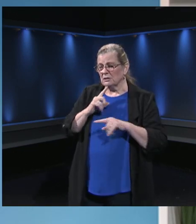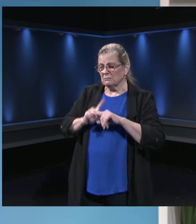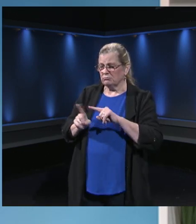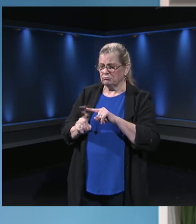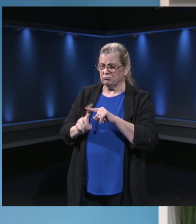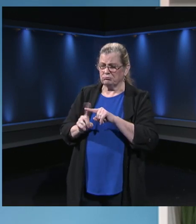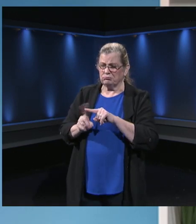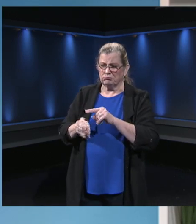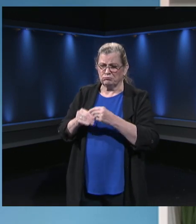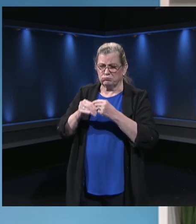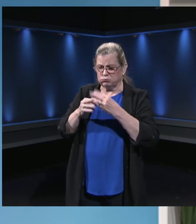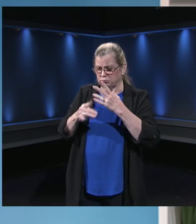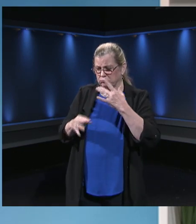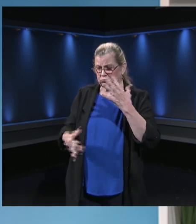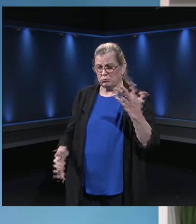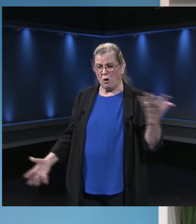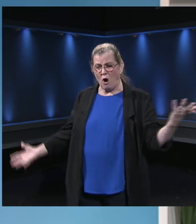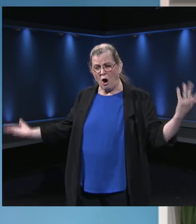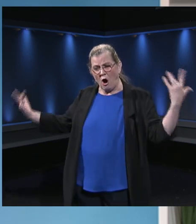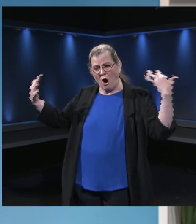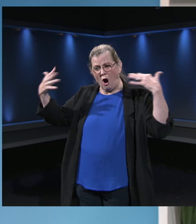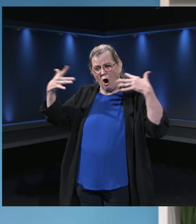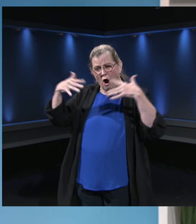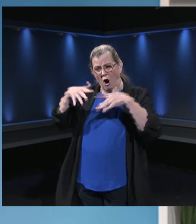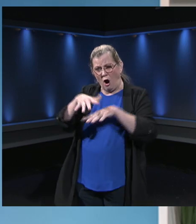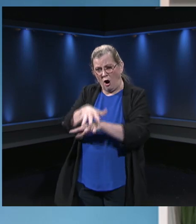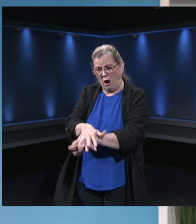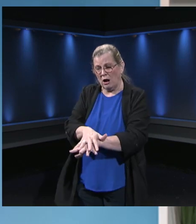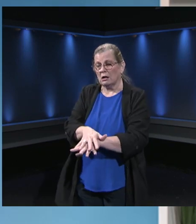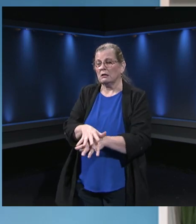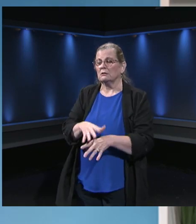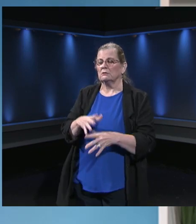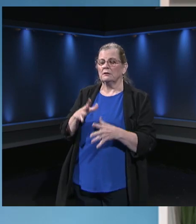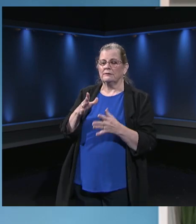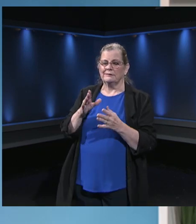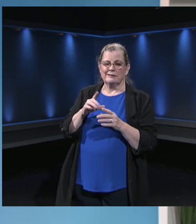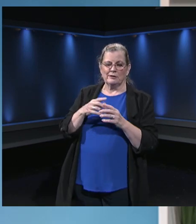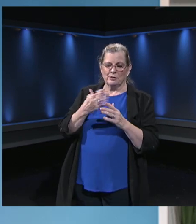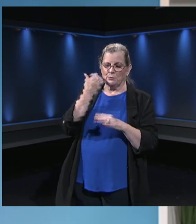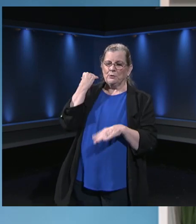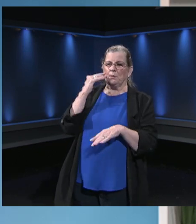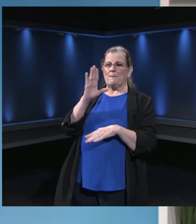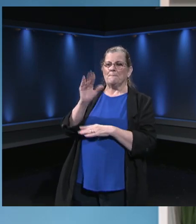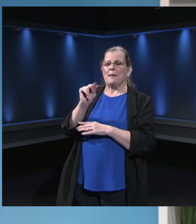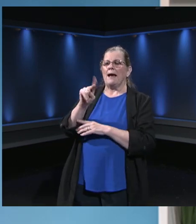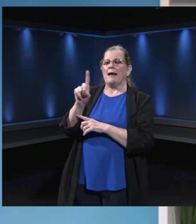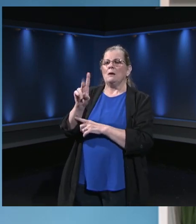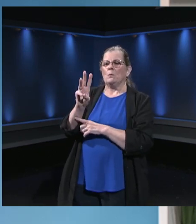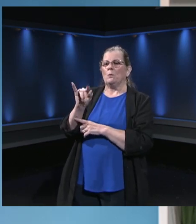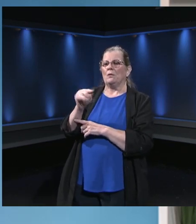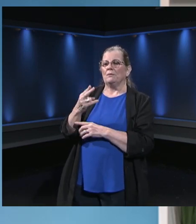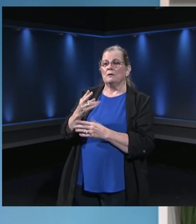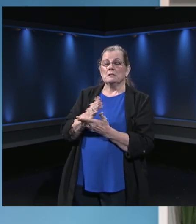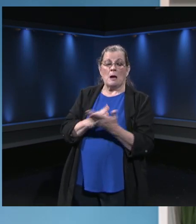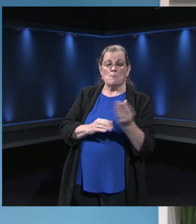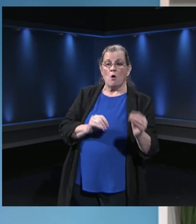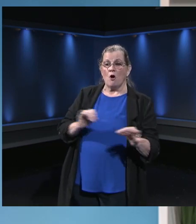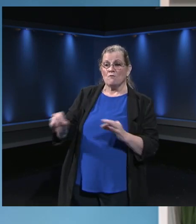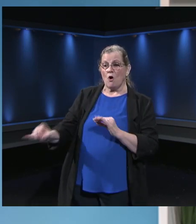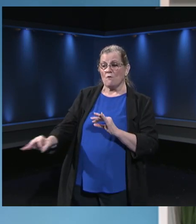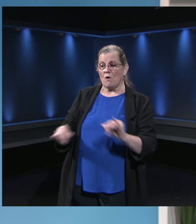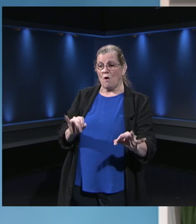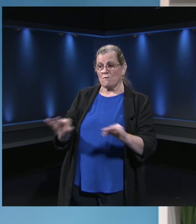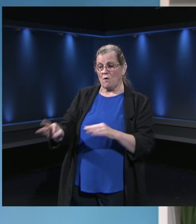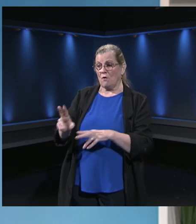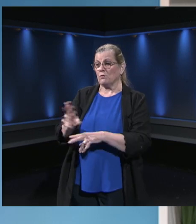that. All of that consumes bandwidth. And so you might want to look at limiting some of that activity during the day when your kids are learning. And then the third and